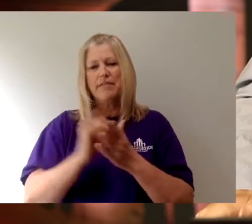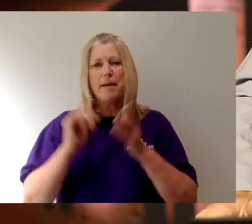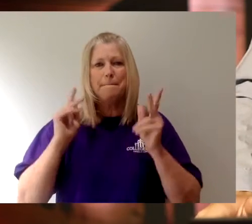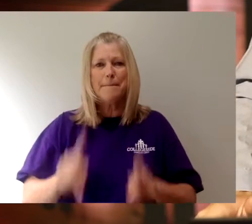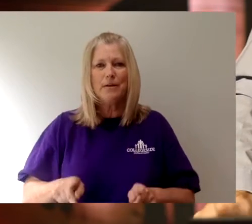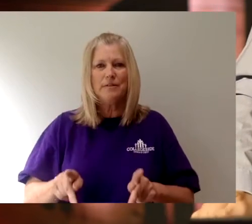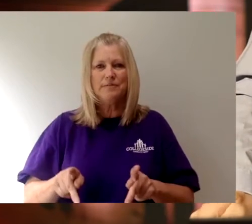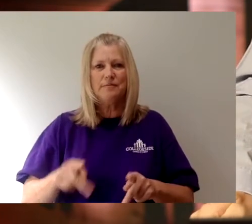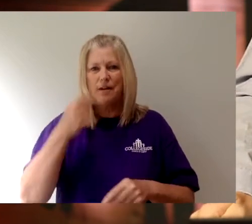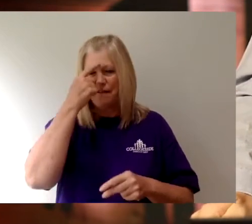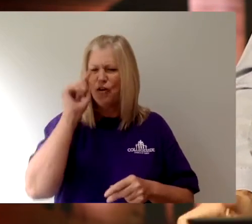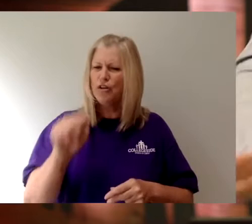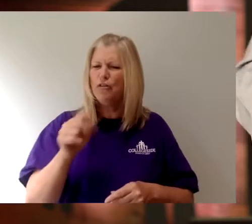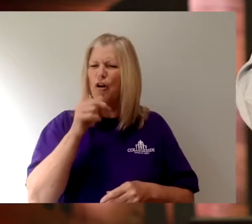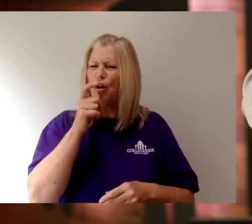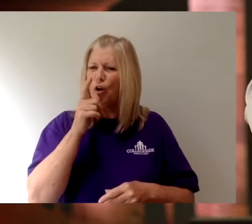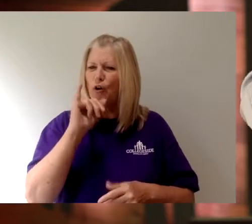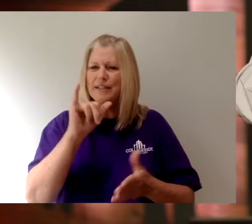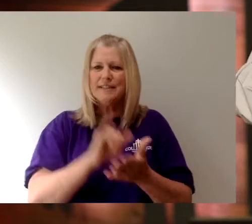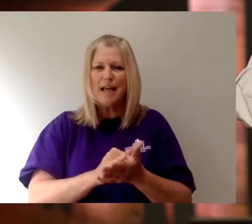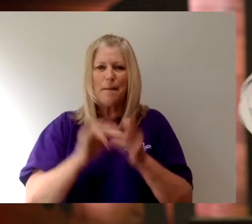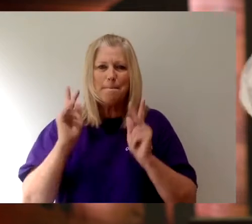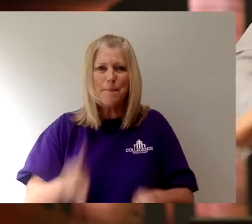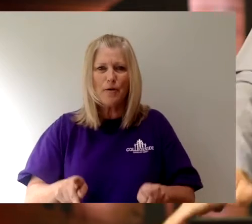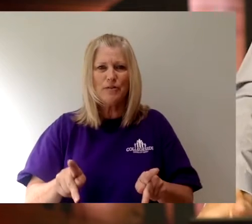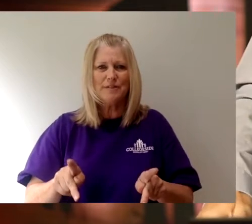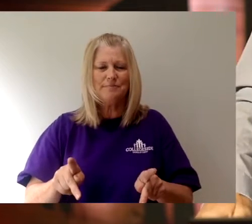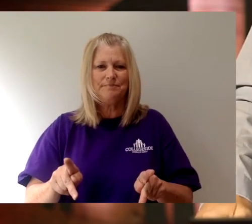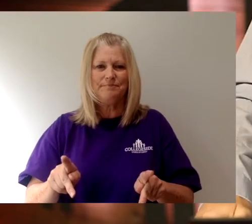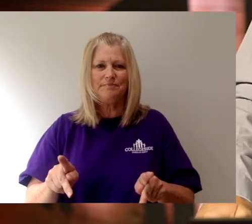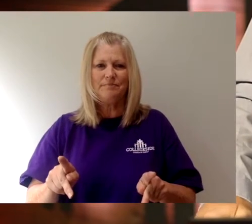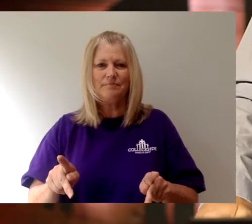for you. Who is that person?